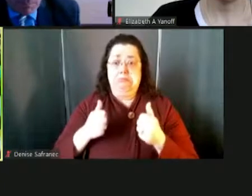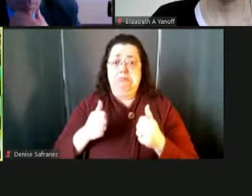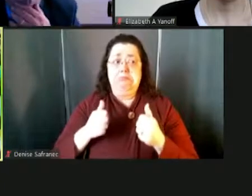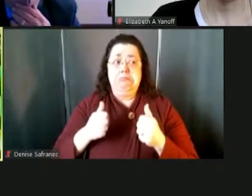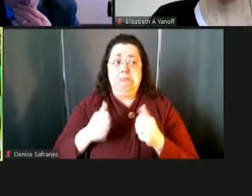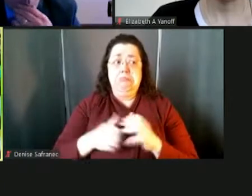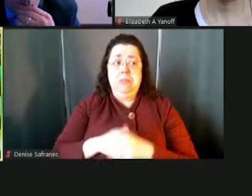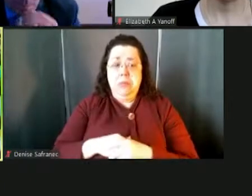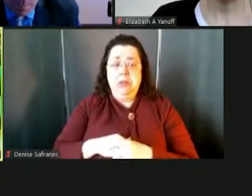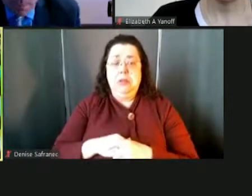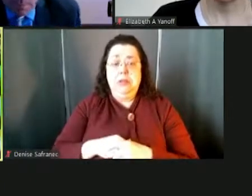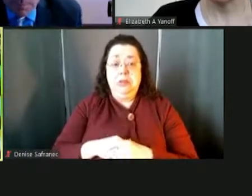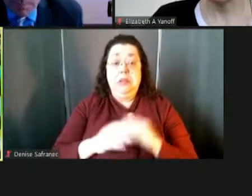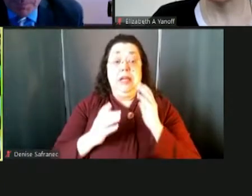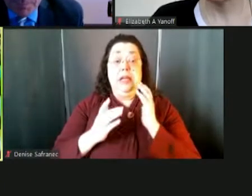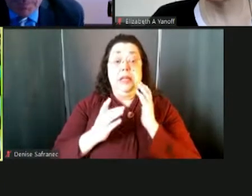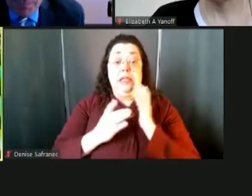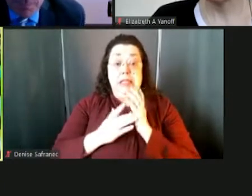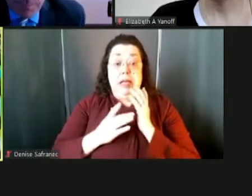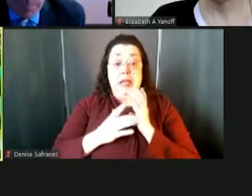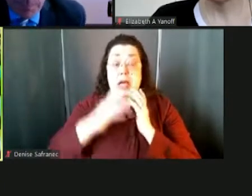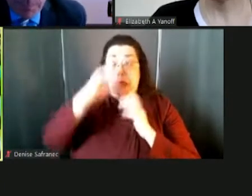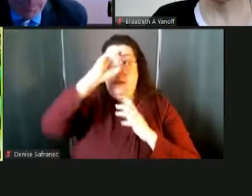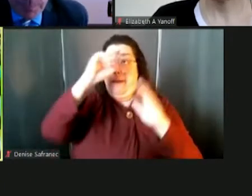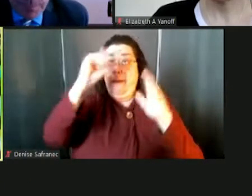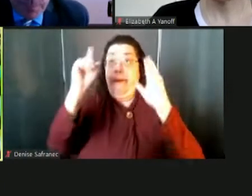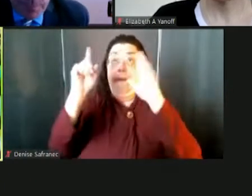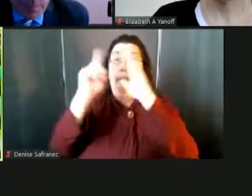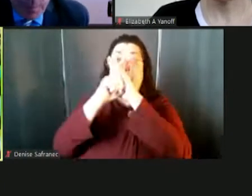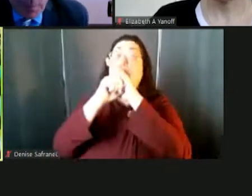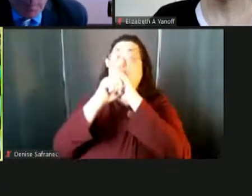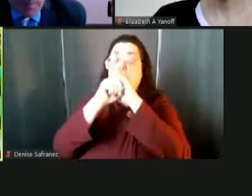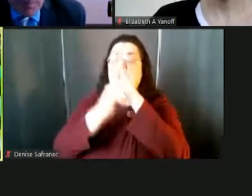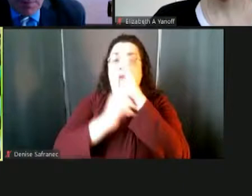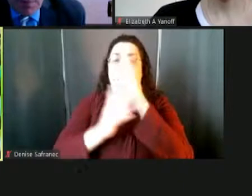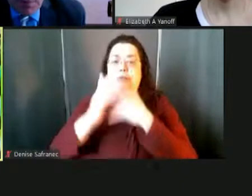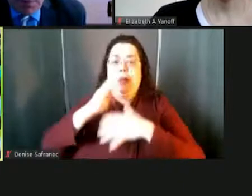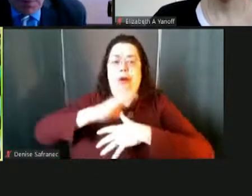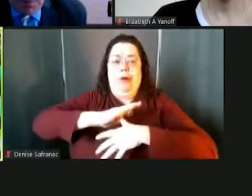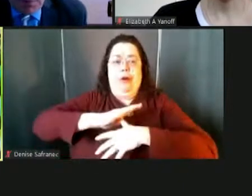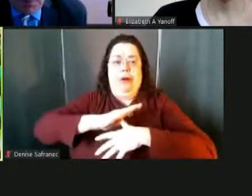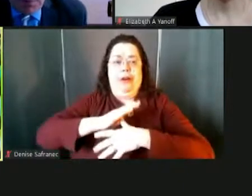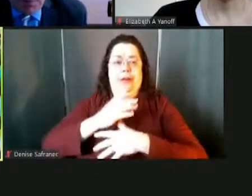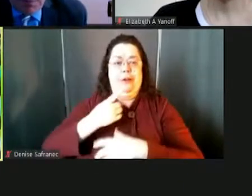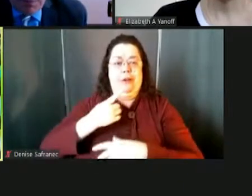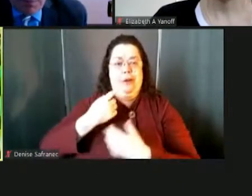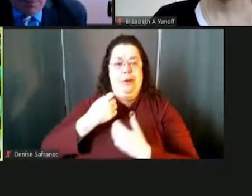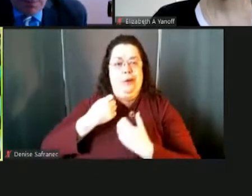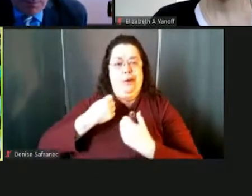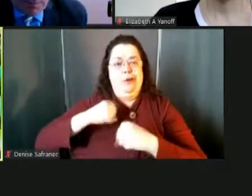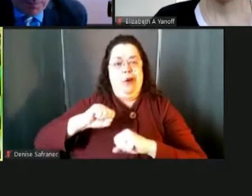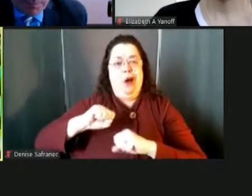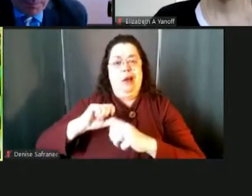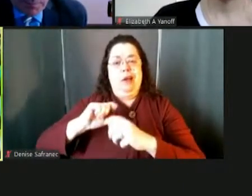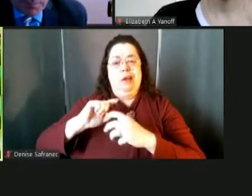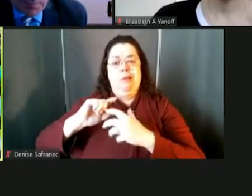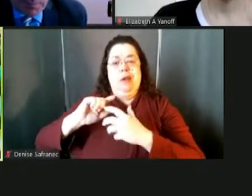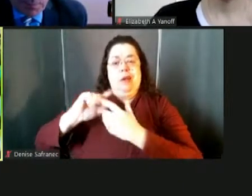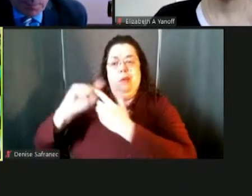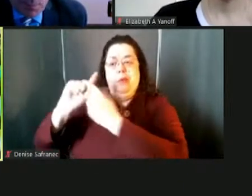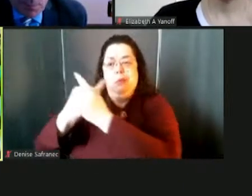probably first on every superintendent's mind that that has been changed. We were on our way to trying to be one-to-one for our students.